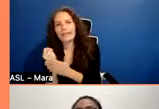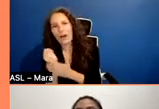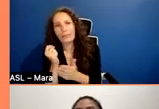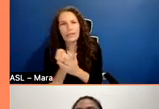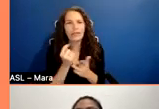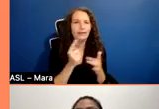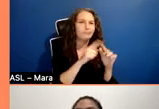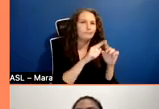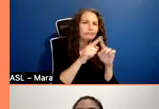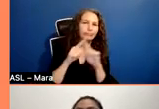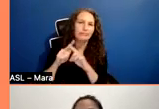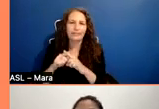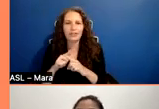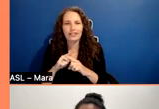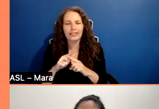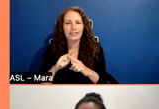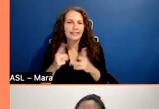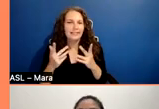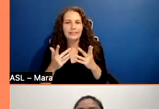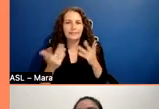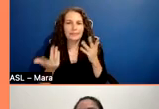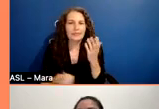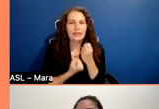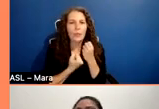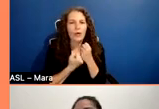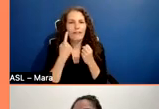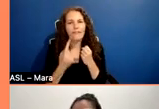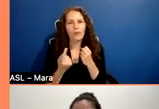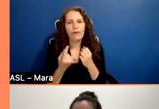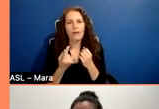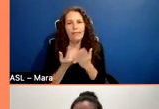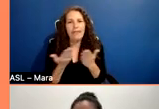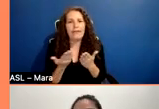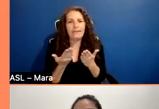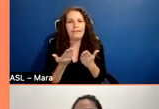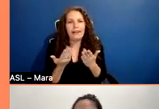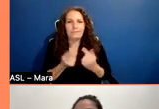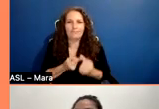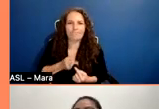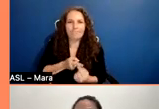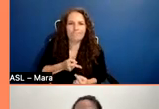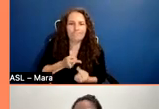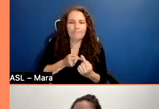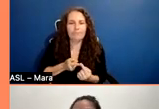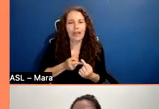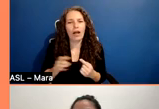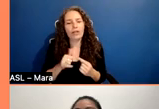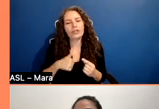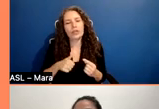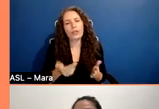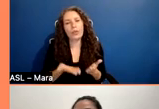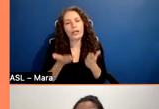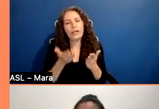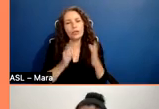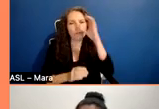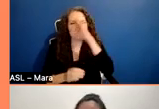also we recommend that you seek out resources for managing financial stress. Um, this is something that over and over